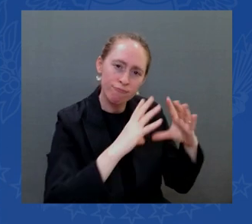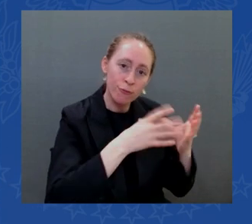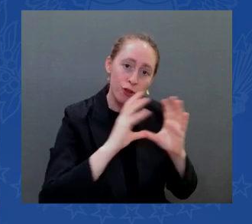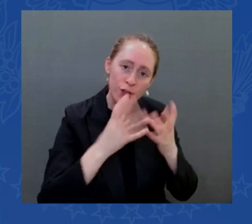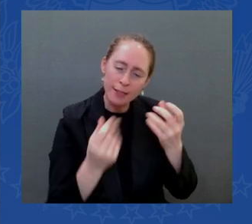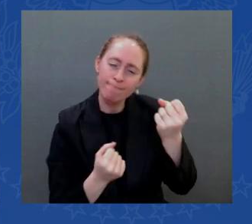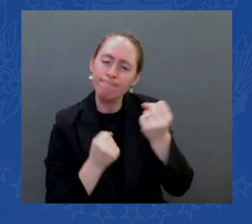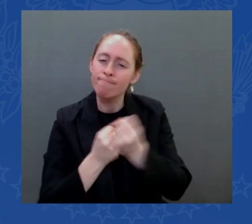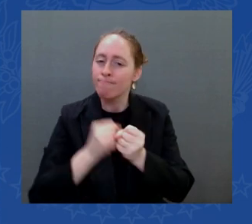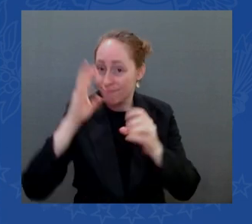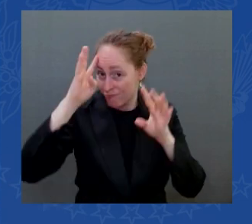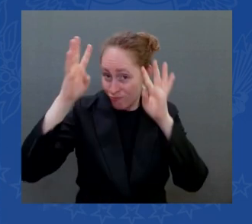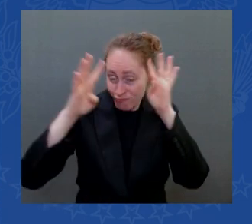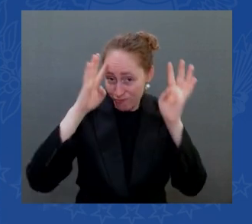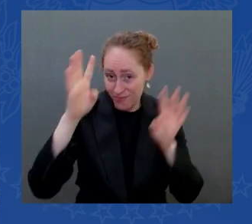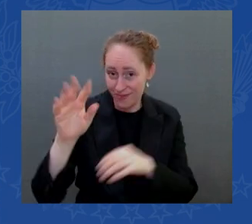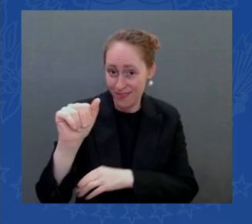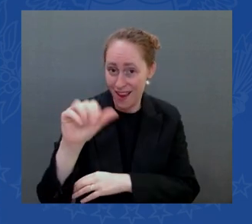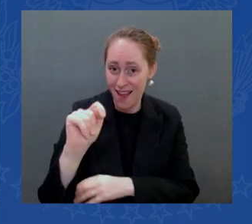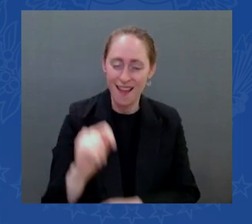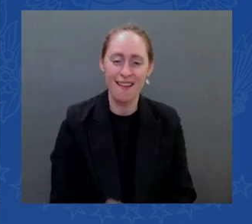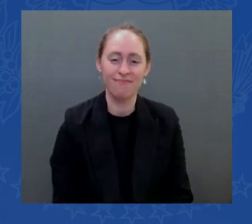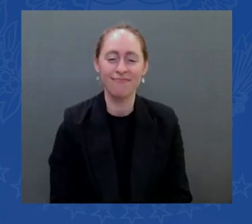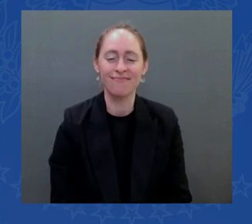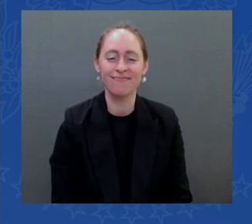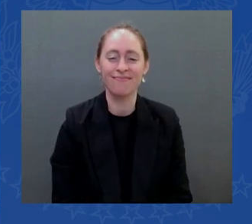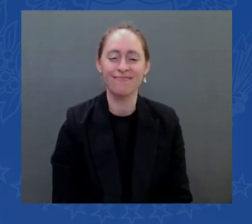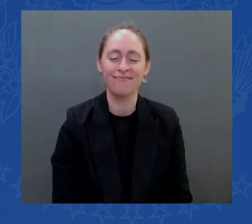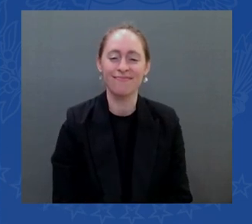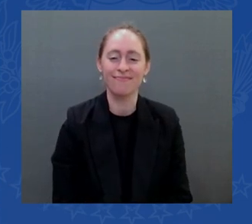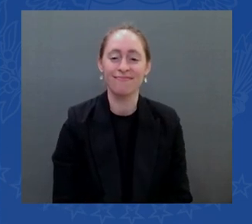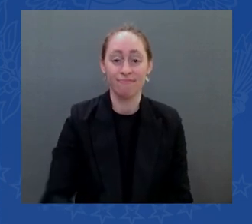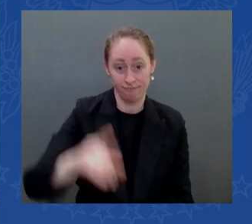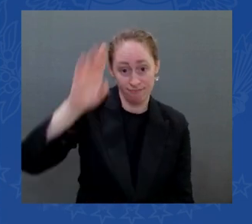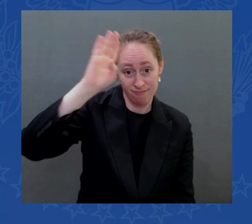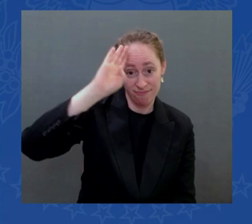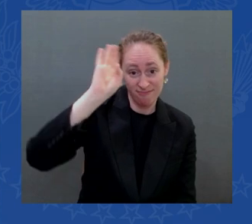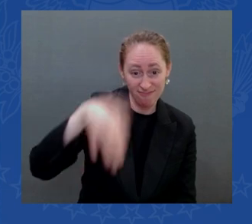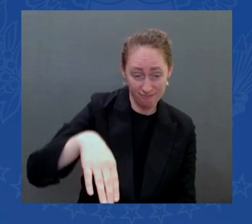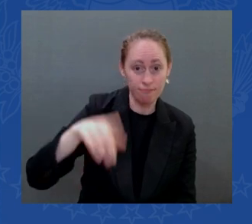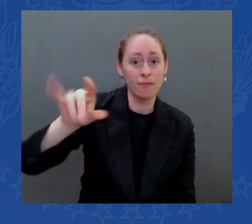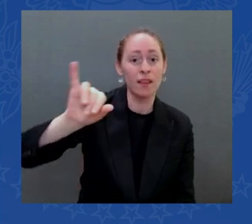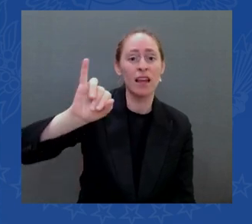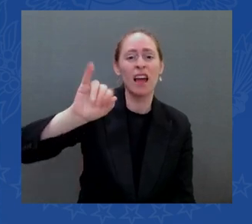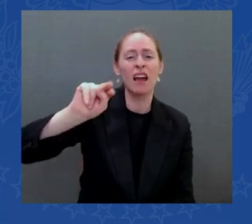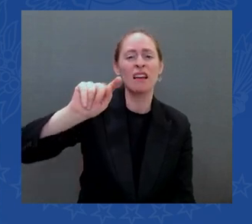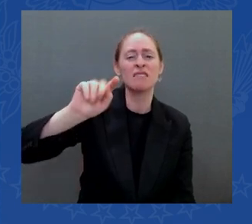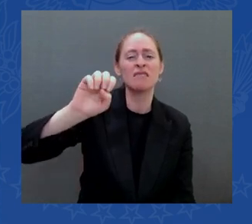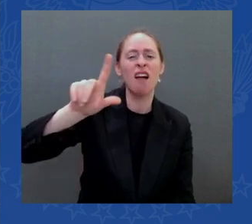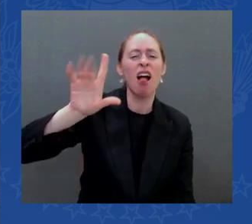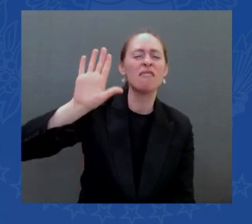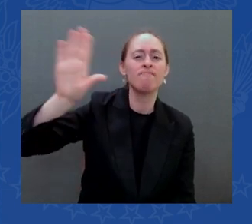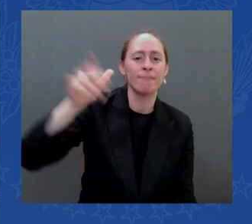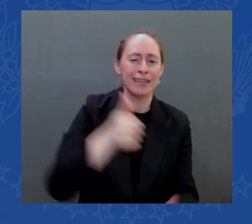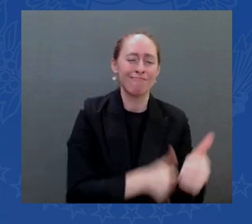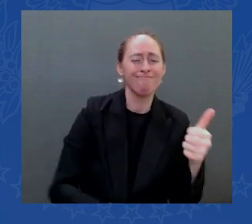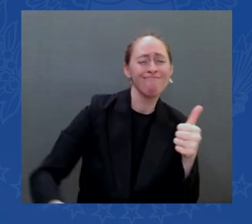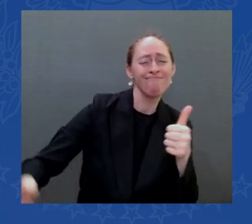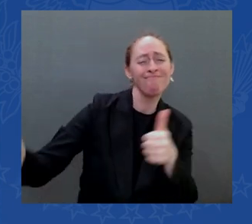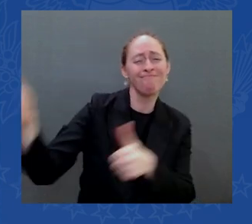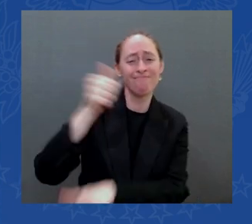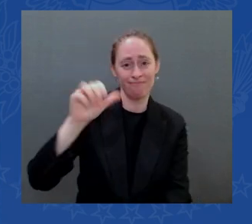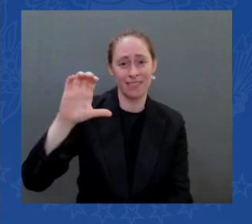want to be able to invest 20 billion dollars to build the computer chip factories and just see